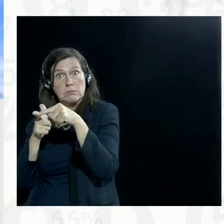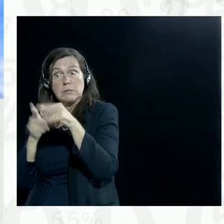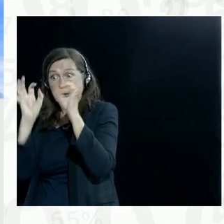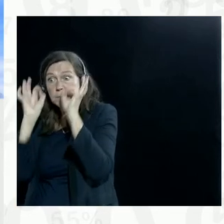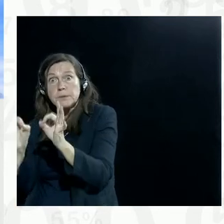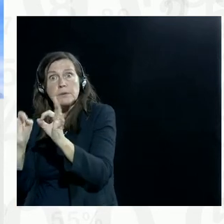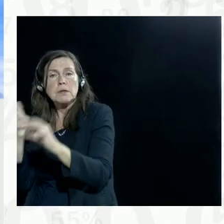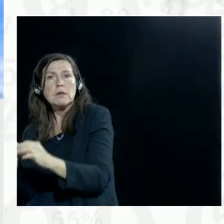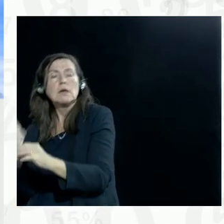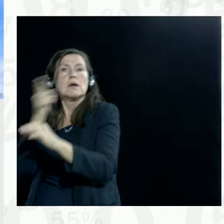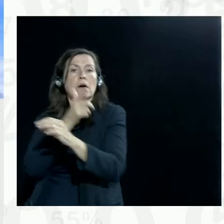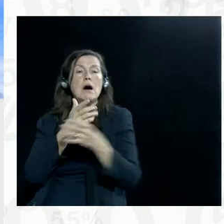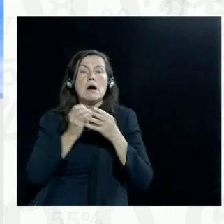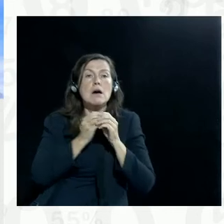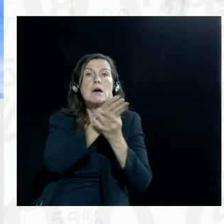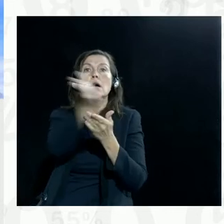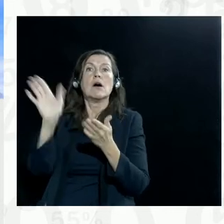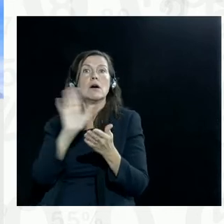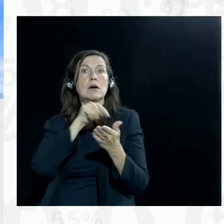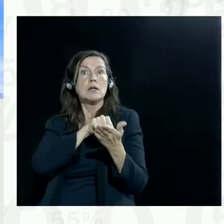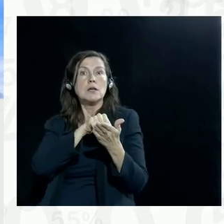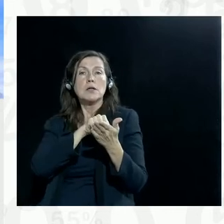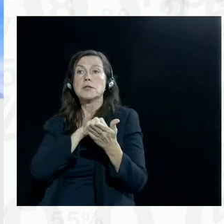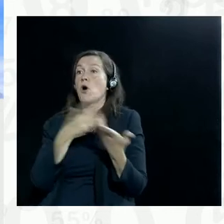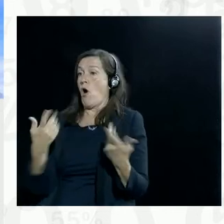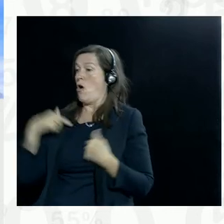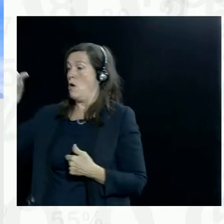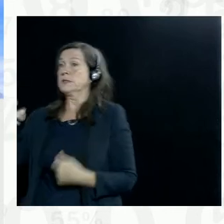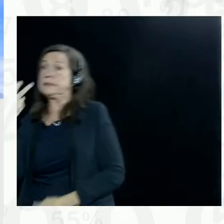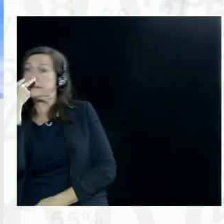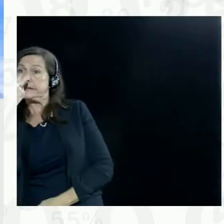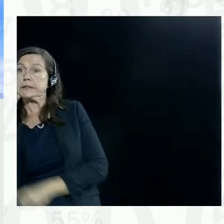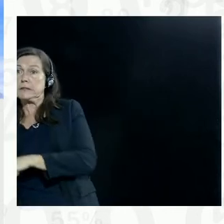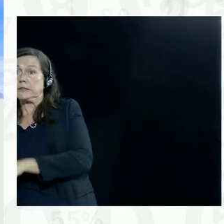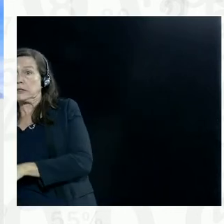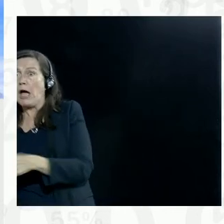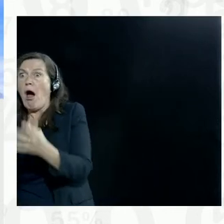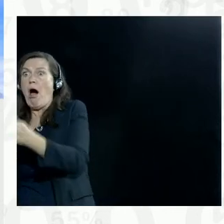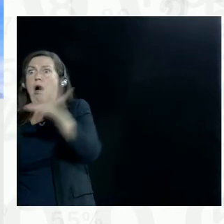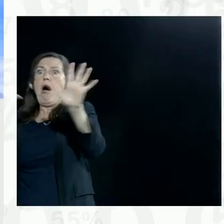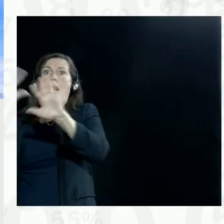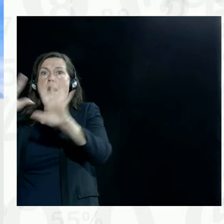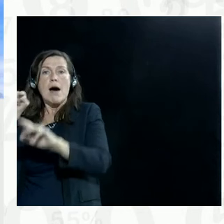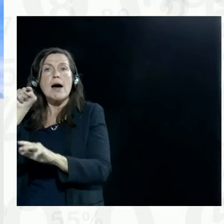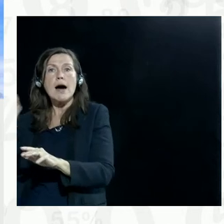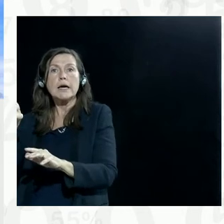kinds of controls. And so the eyewitness to atrocities app has built these controls into